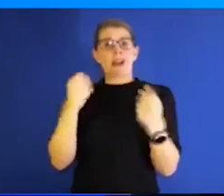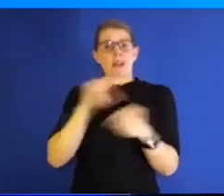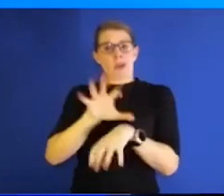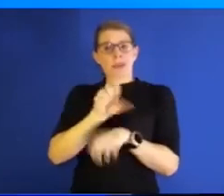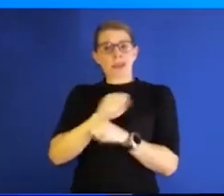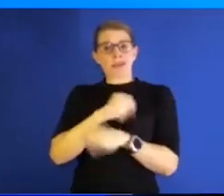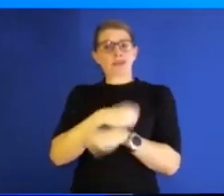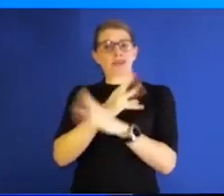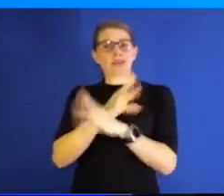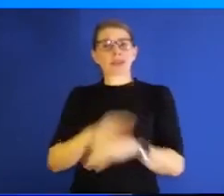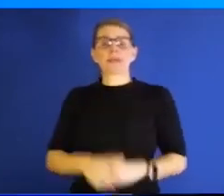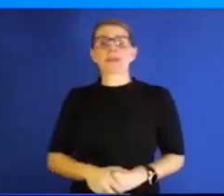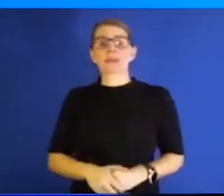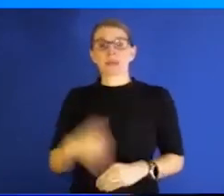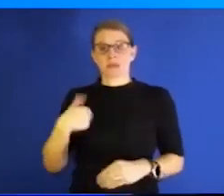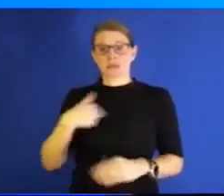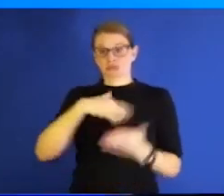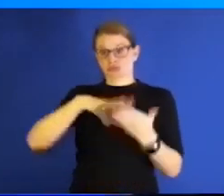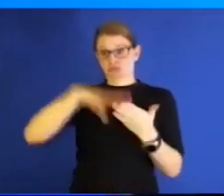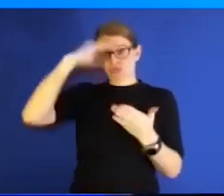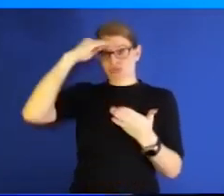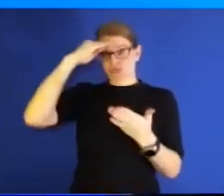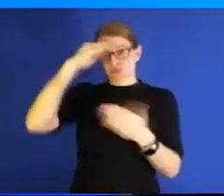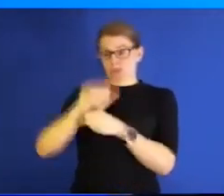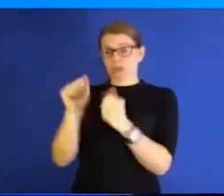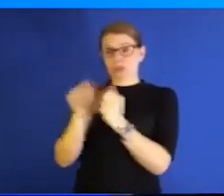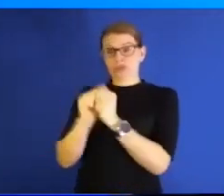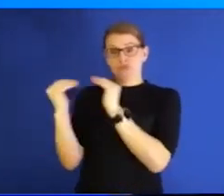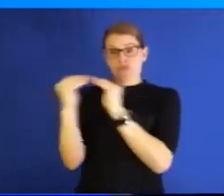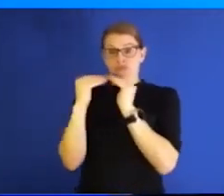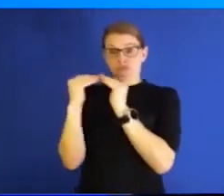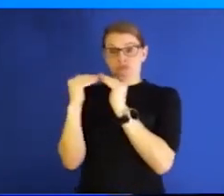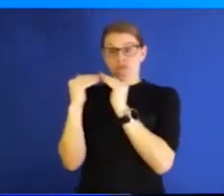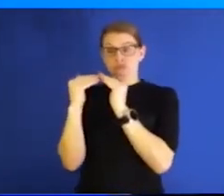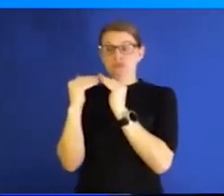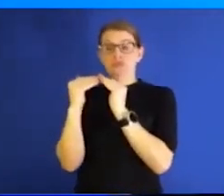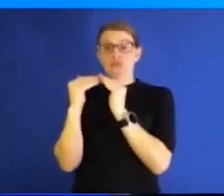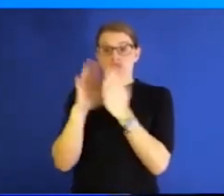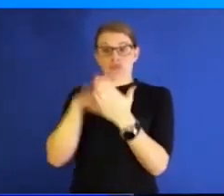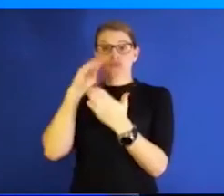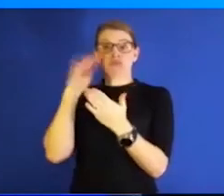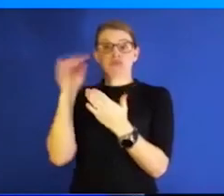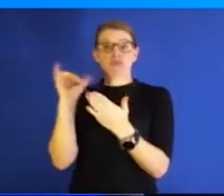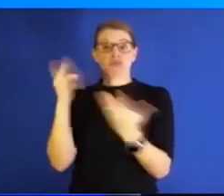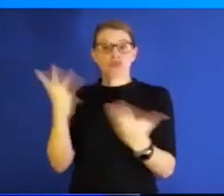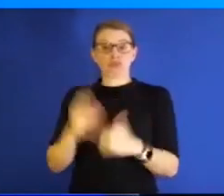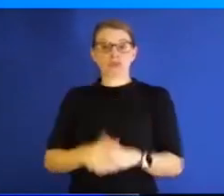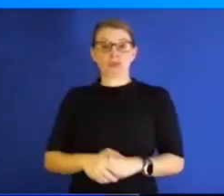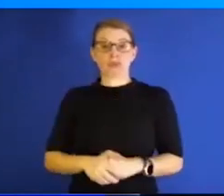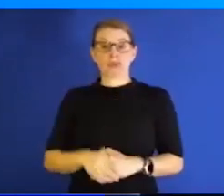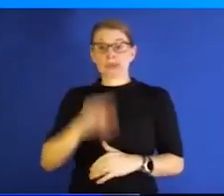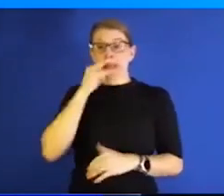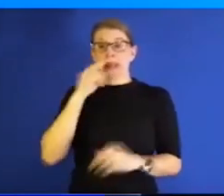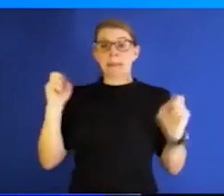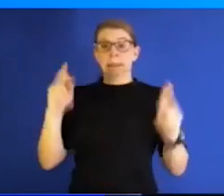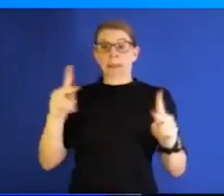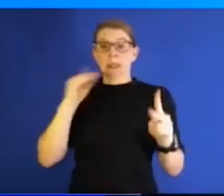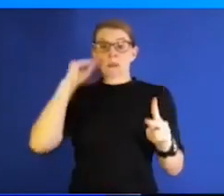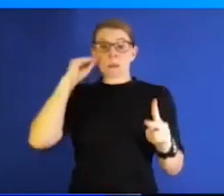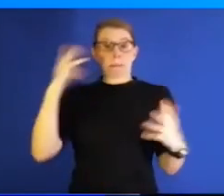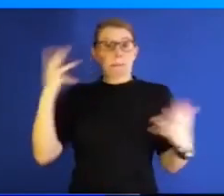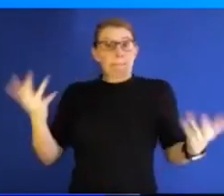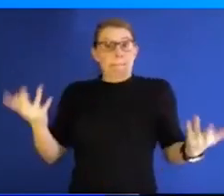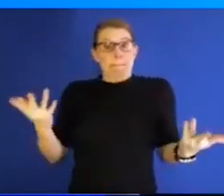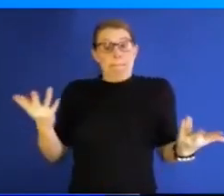what we learned in working with our colleagues at Haskell learned as well is when kids went home, they did not necessarily have